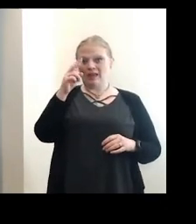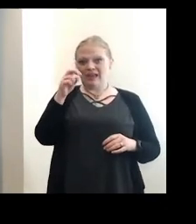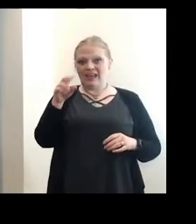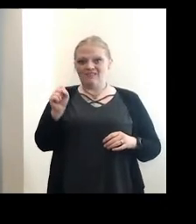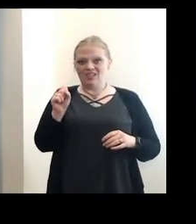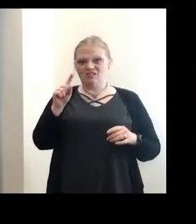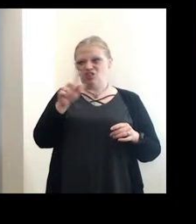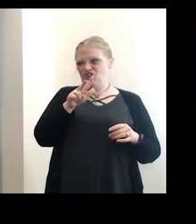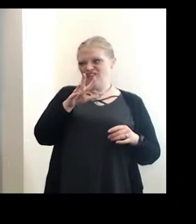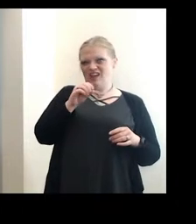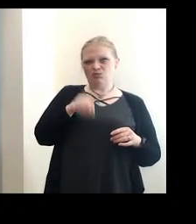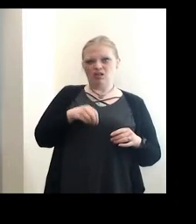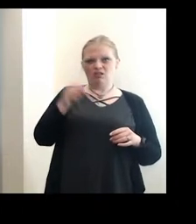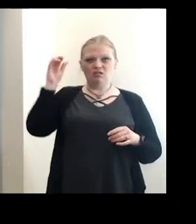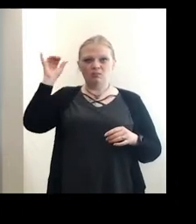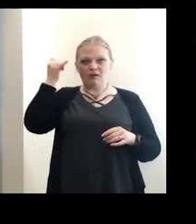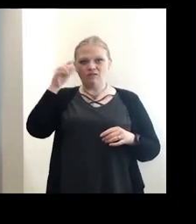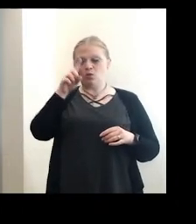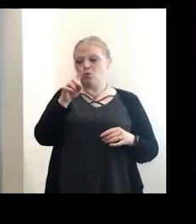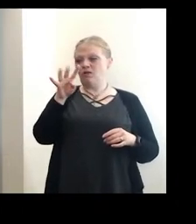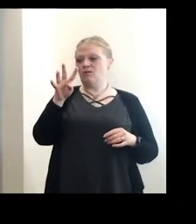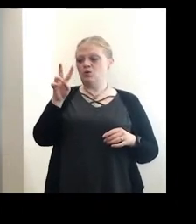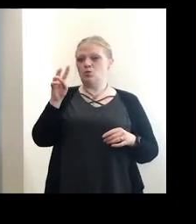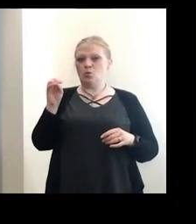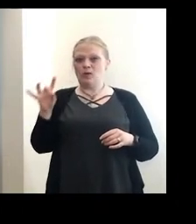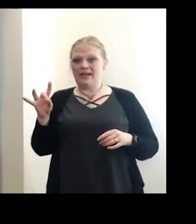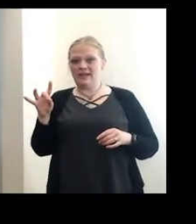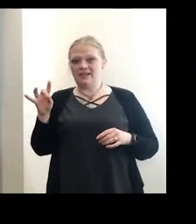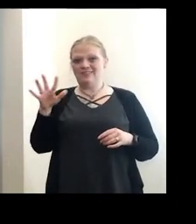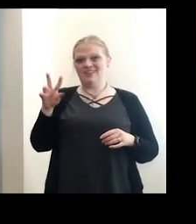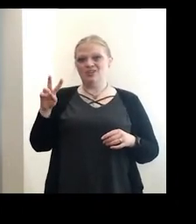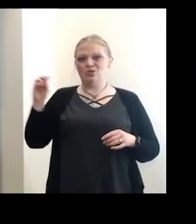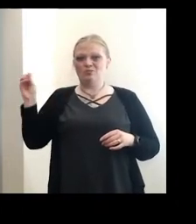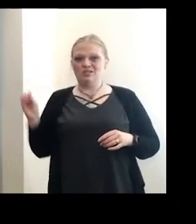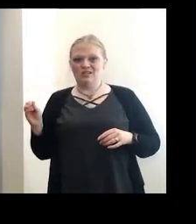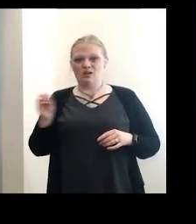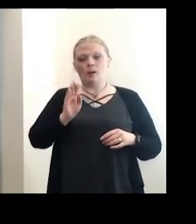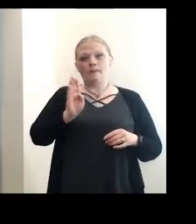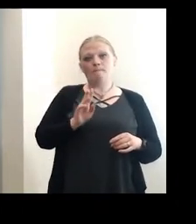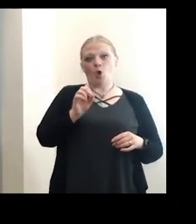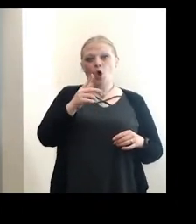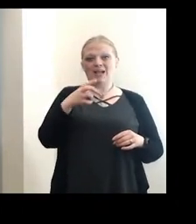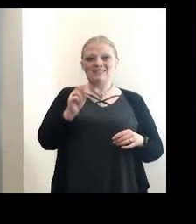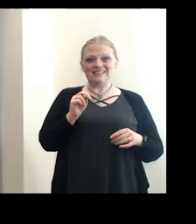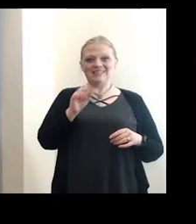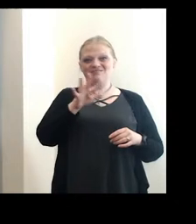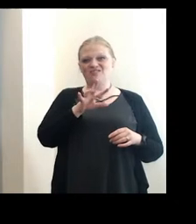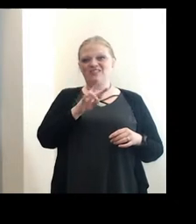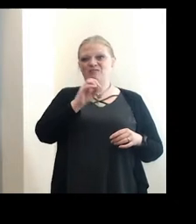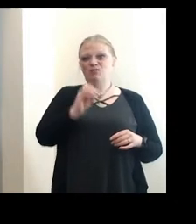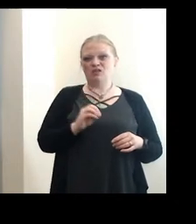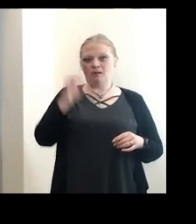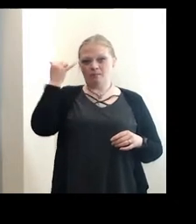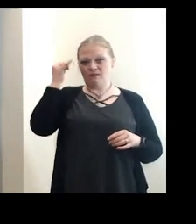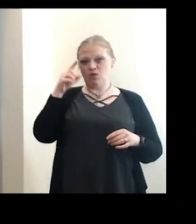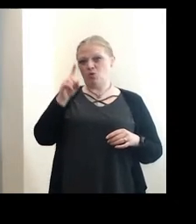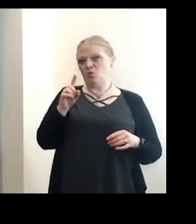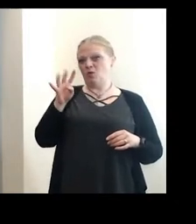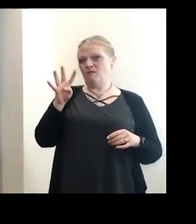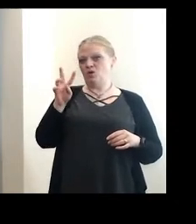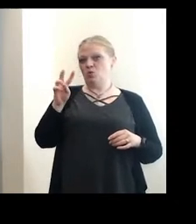only have 35%. Buffalo 14208, just 52%. Boston, just 57%. Buffalo